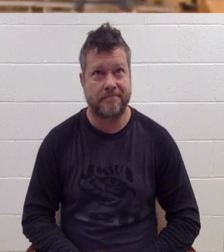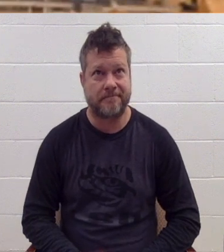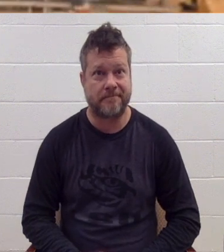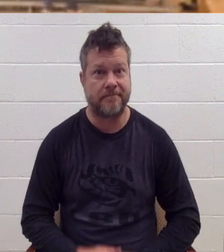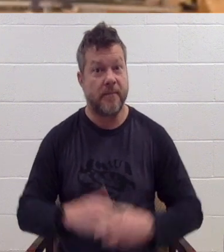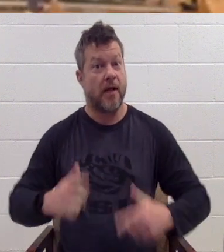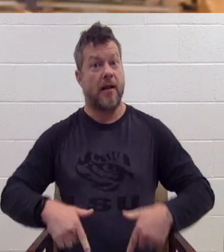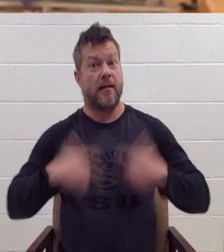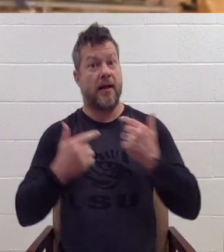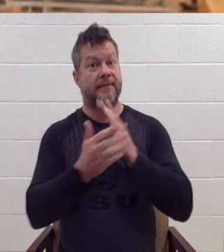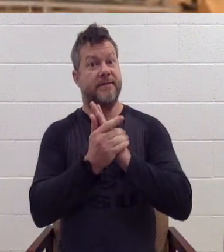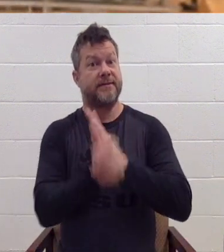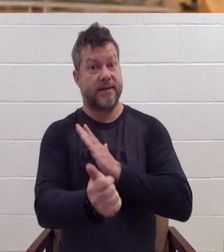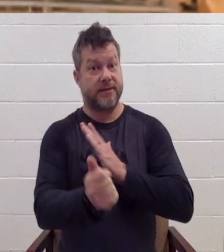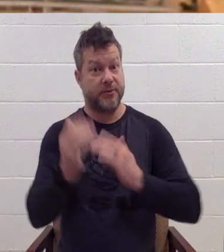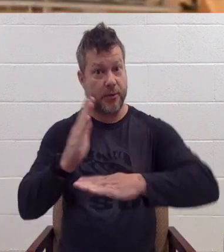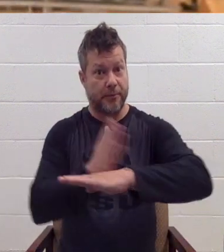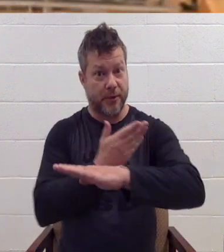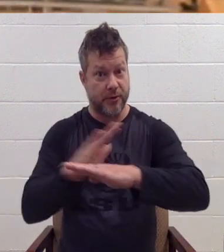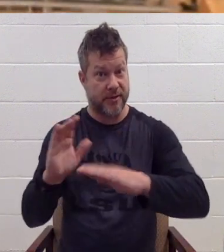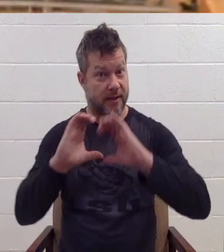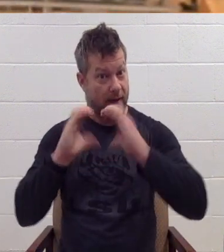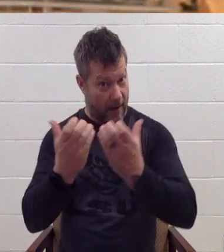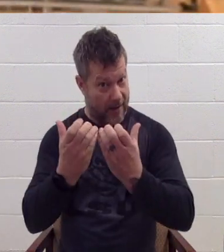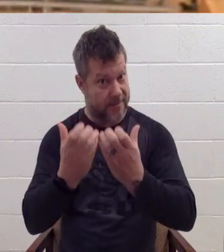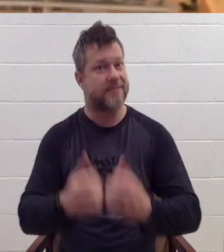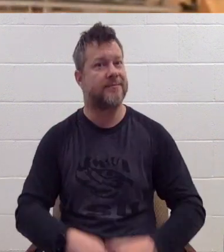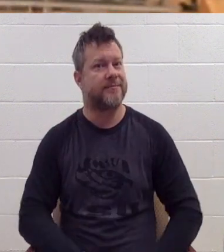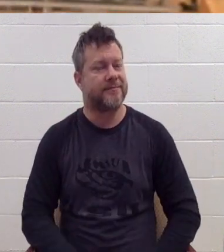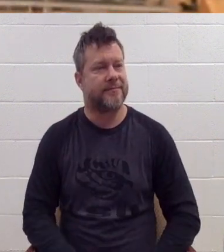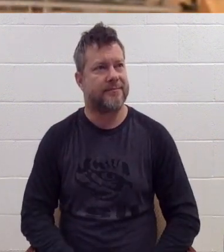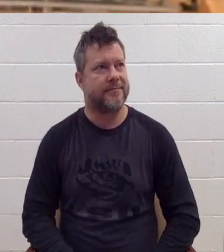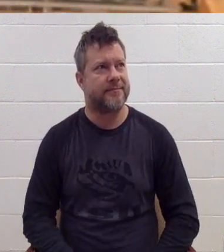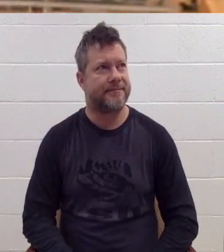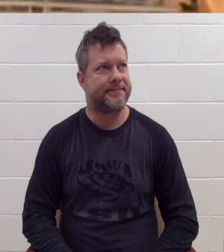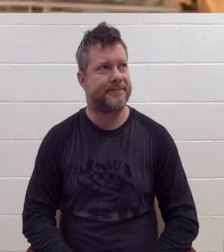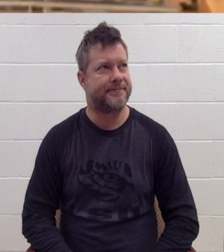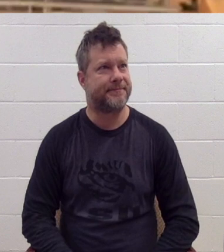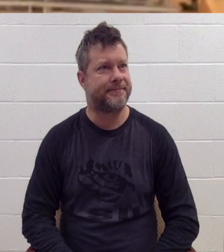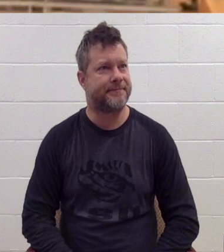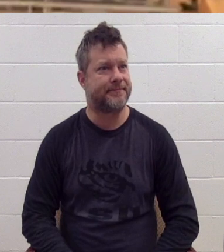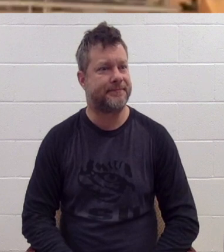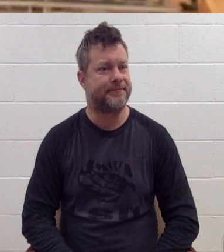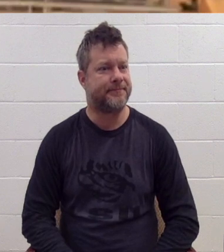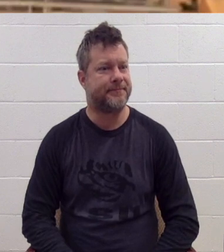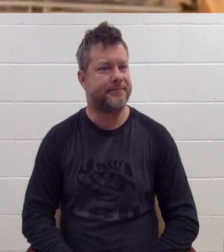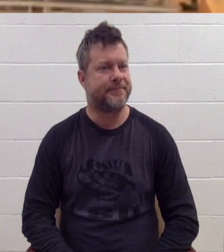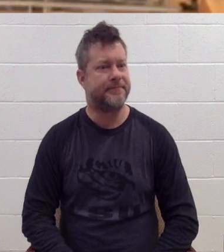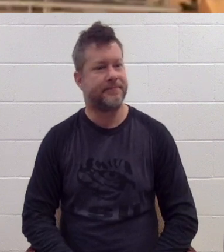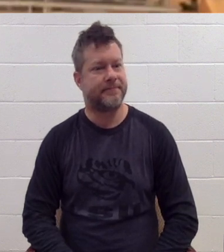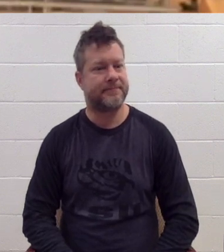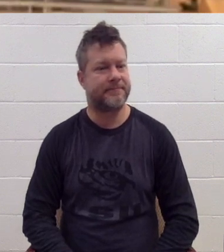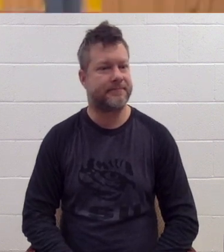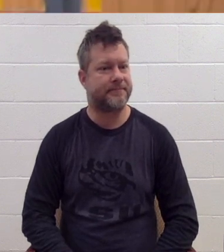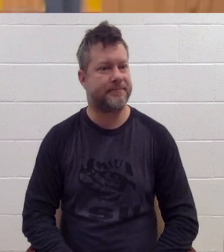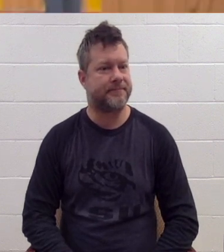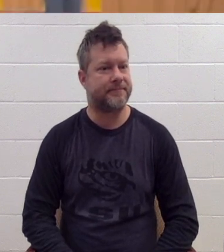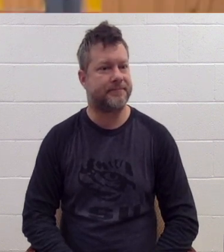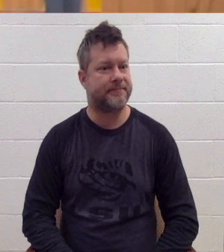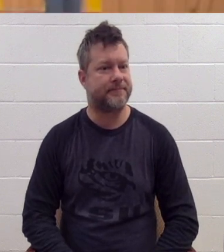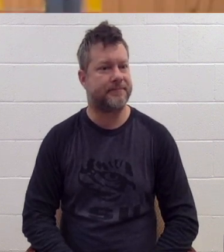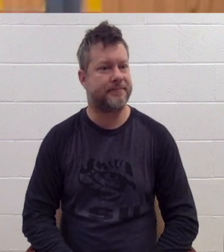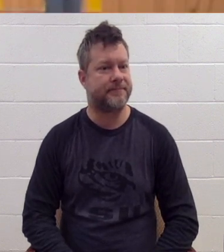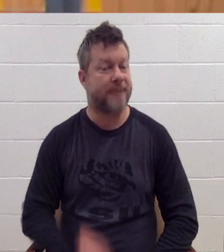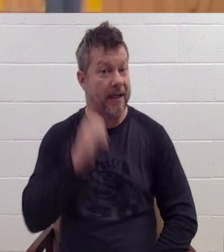Skills Music class, the Deaf